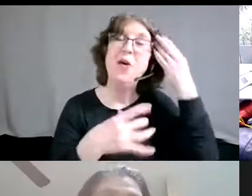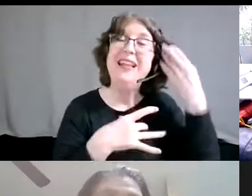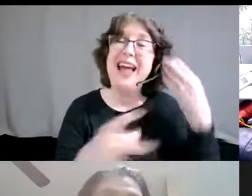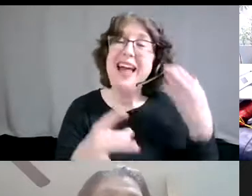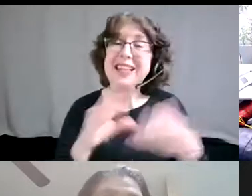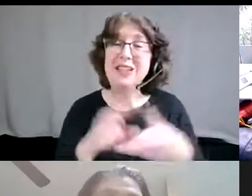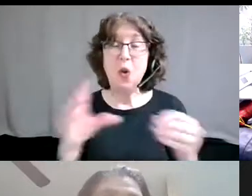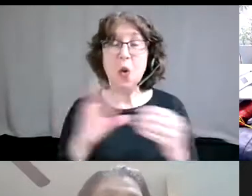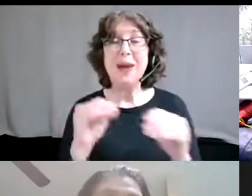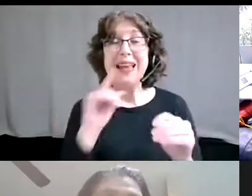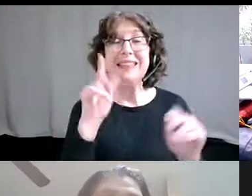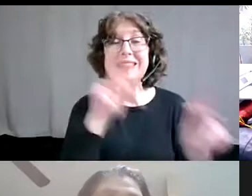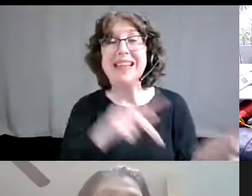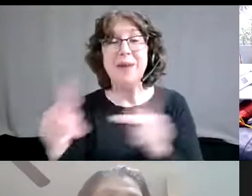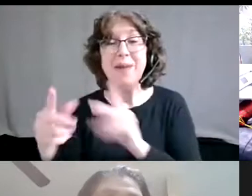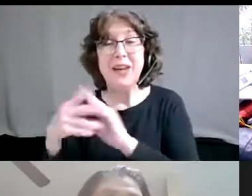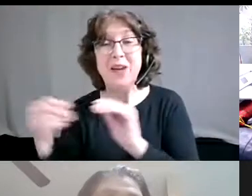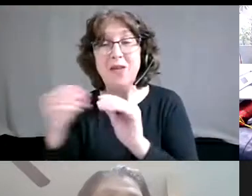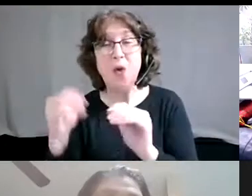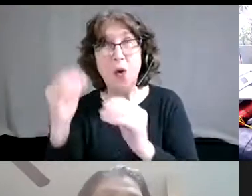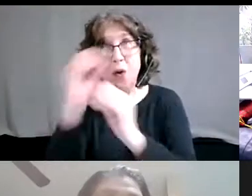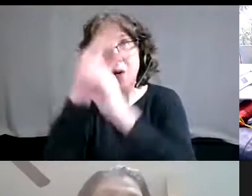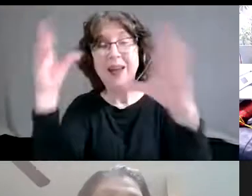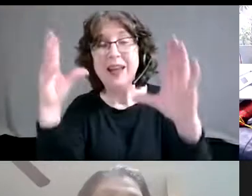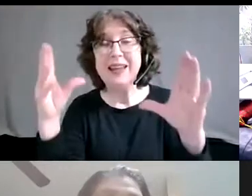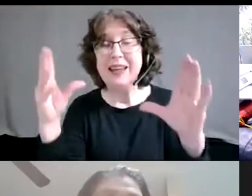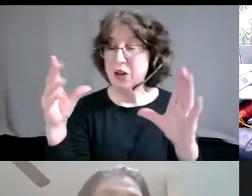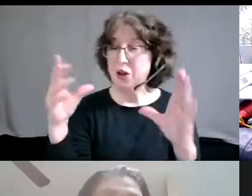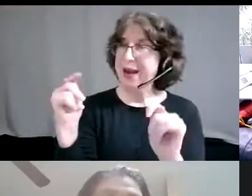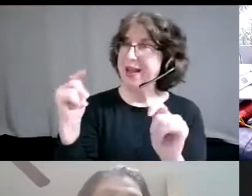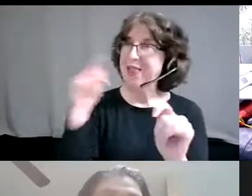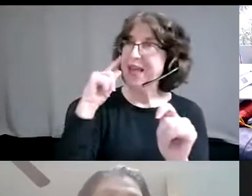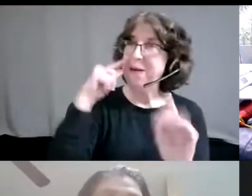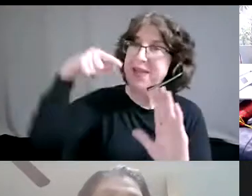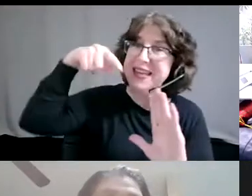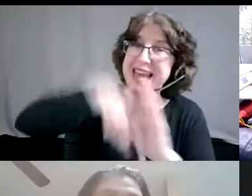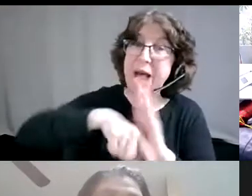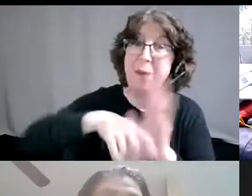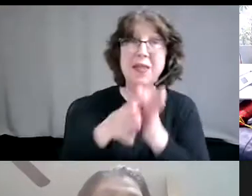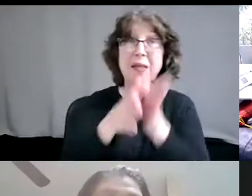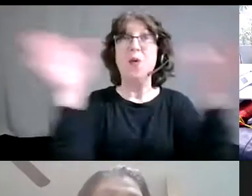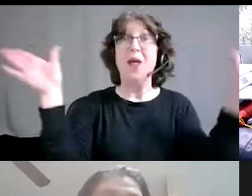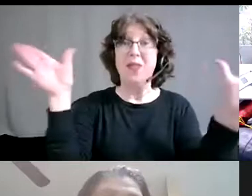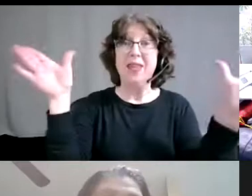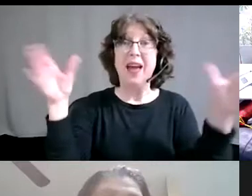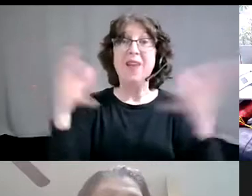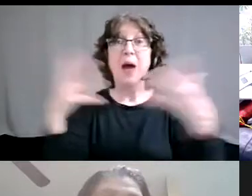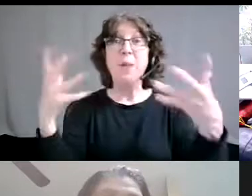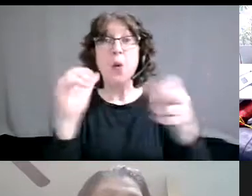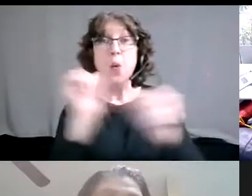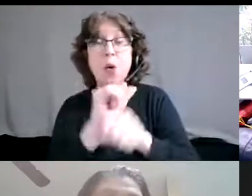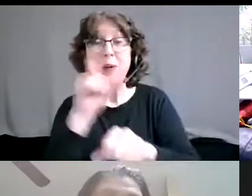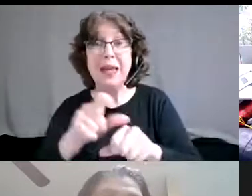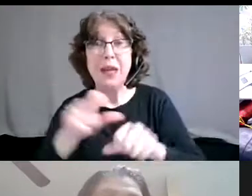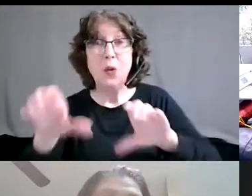it's sort of a way to think about literally the depth and breadth of the work that we have to do